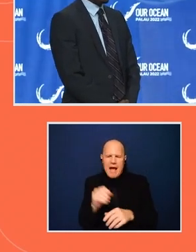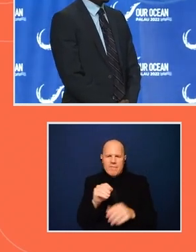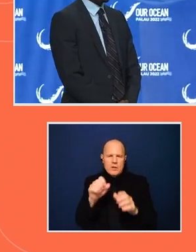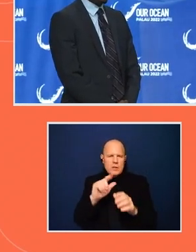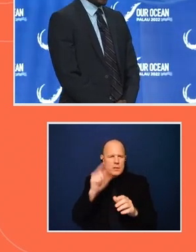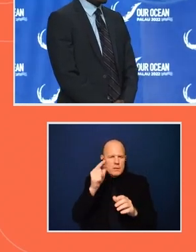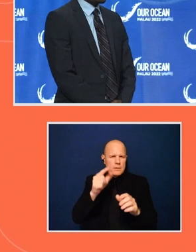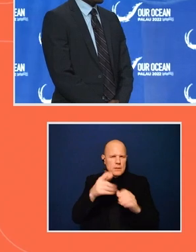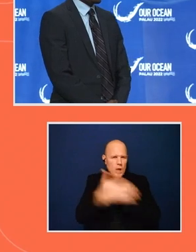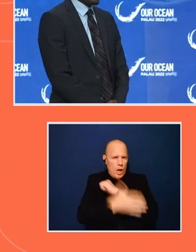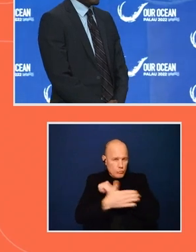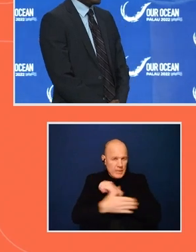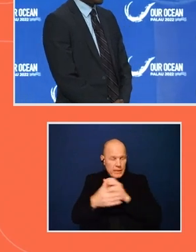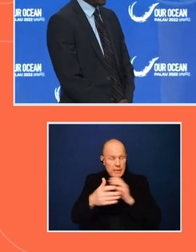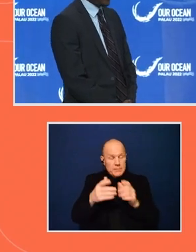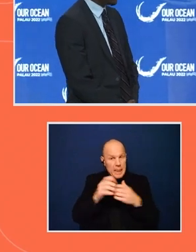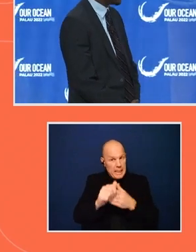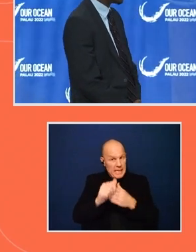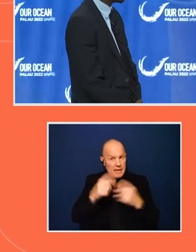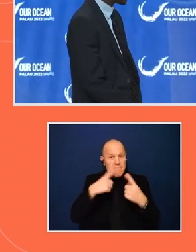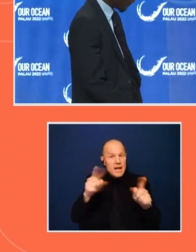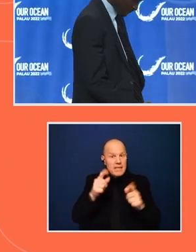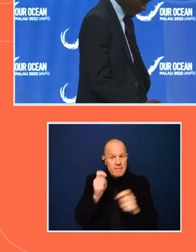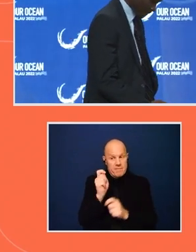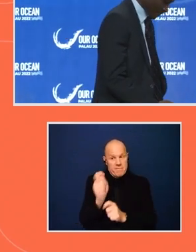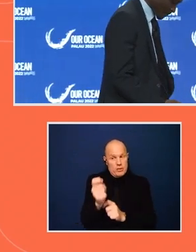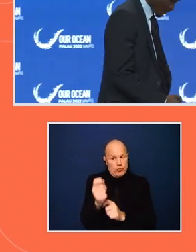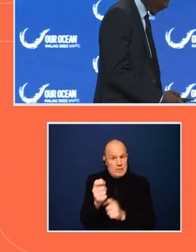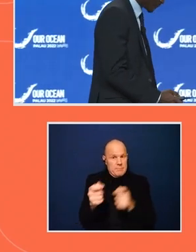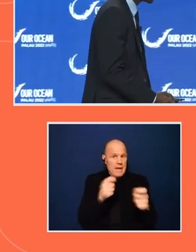management for the past seven to ten years.